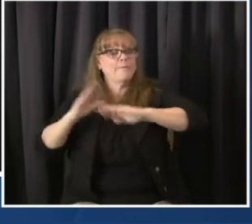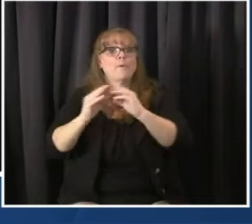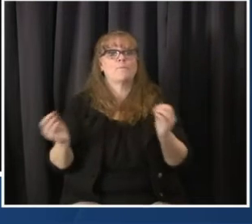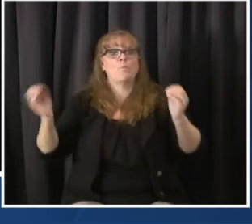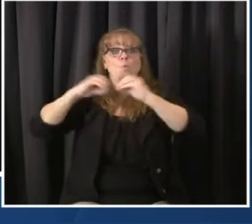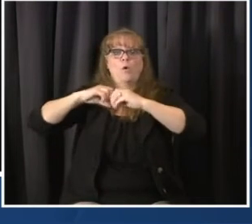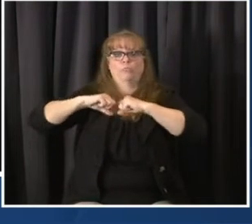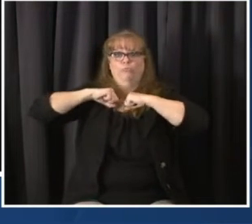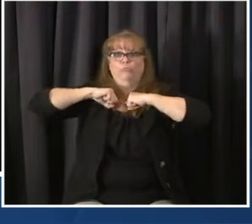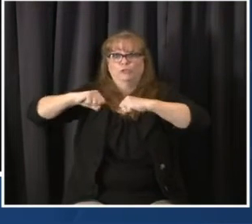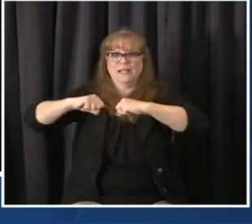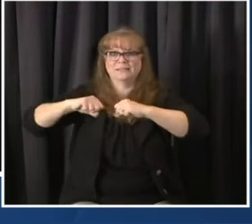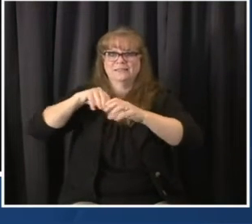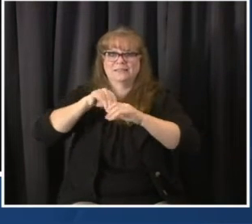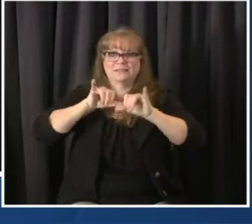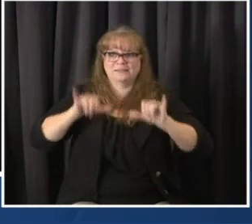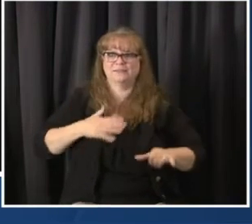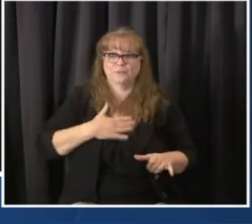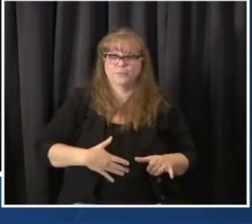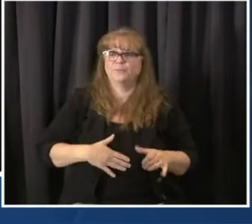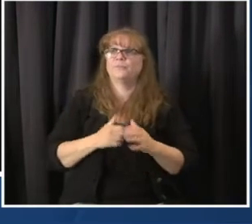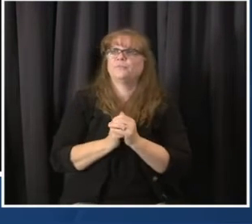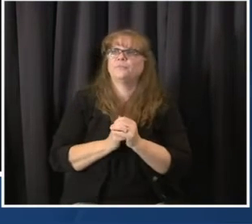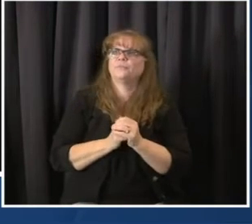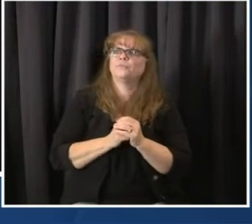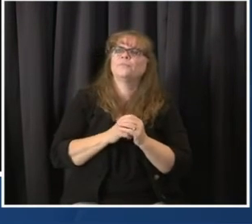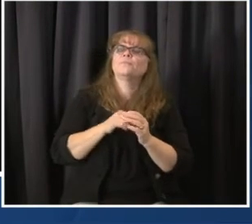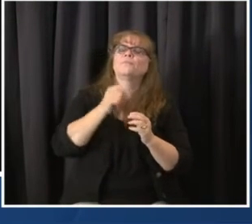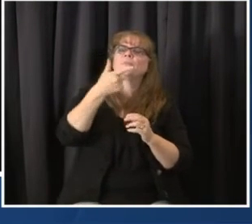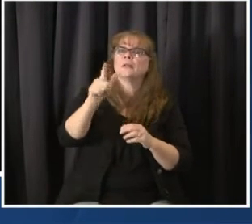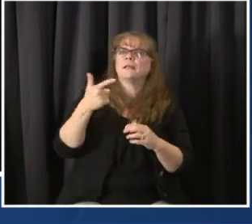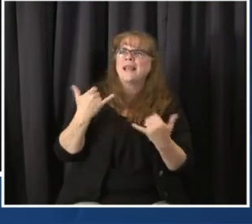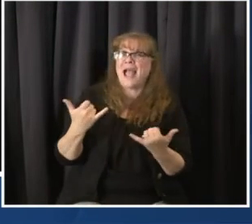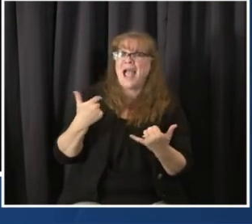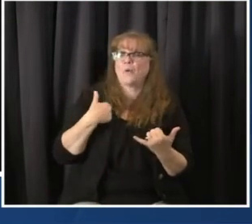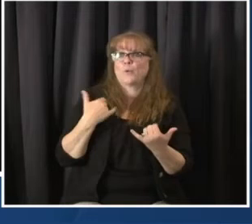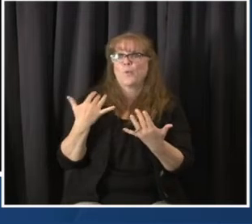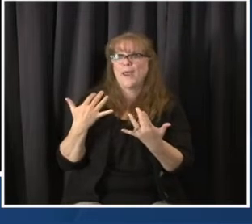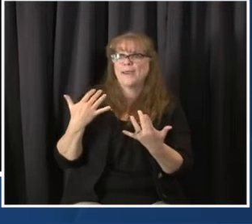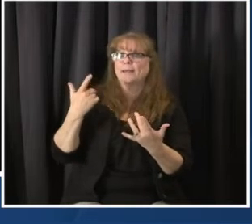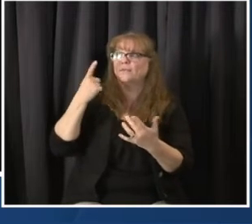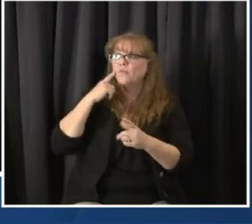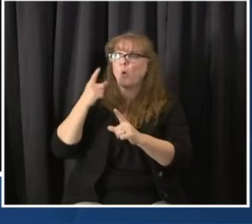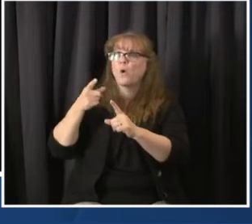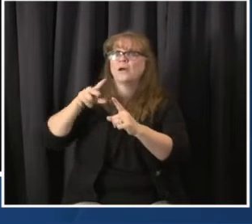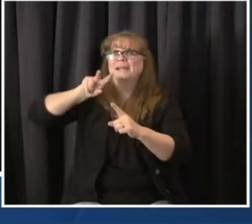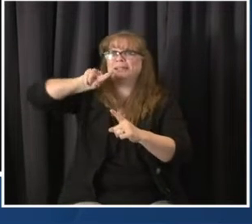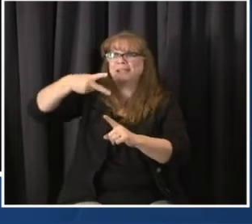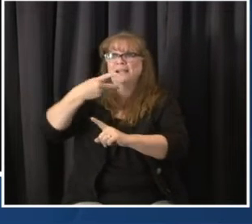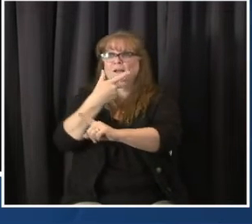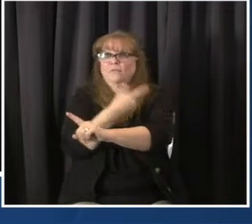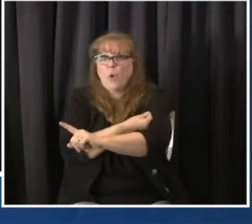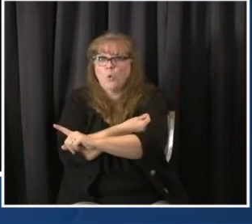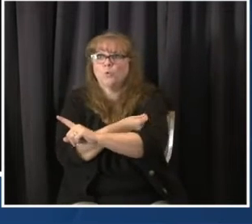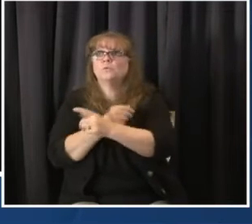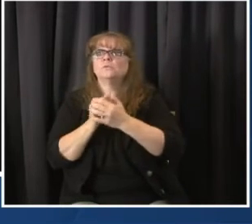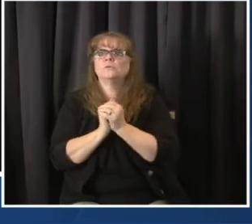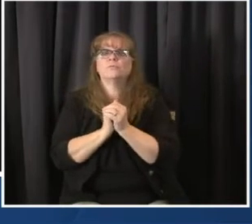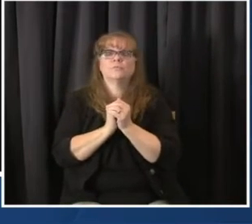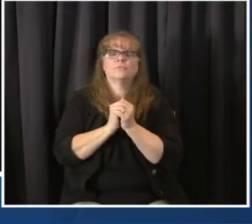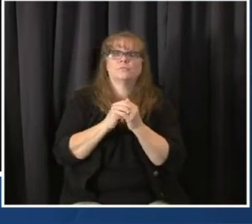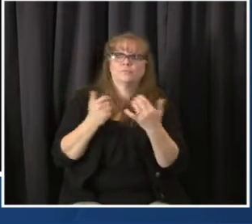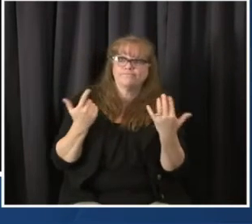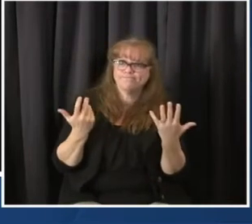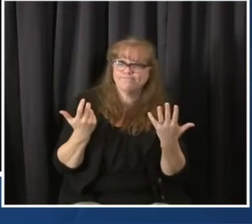on those today. Today, with what we know and what we expect, we hope to inoculate 70% of people